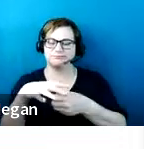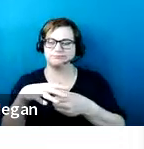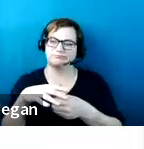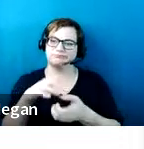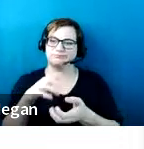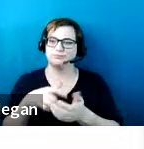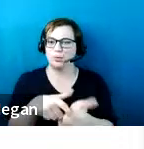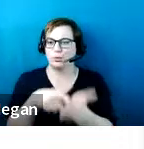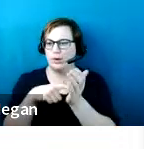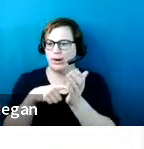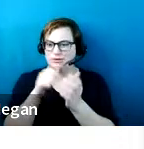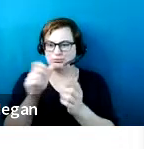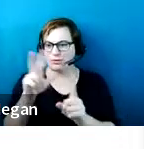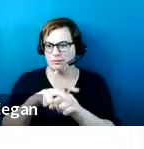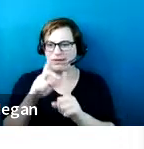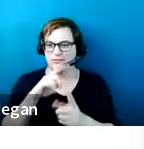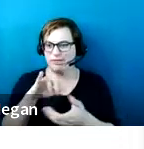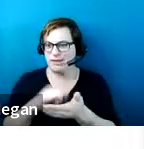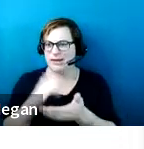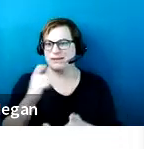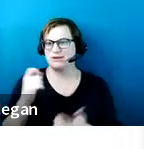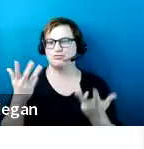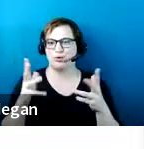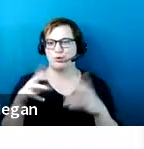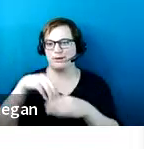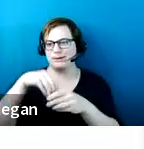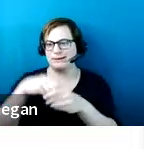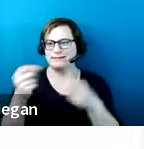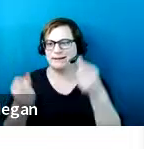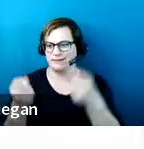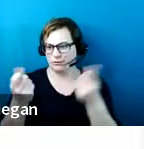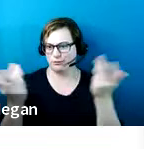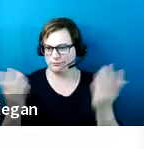going to apply because you are already in your vehicle.